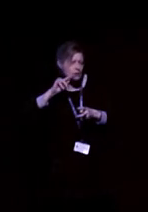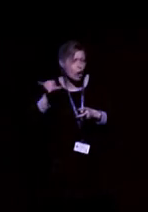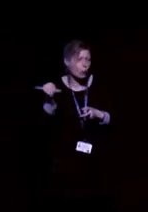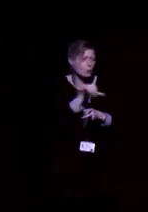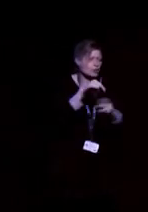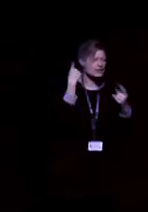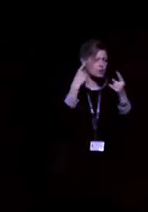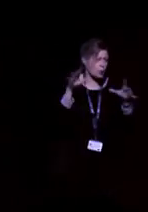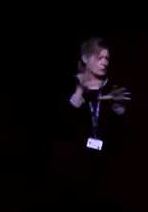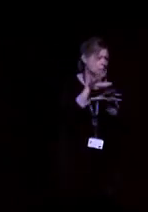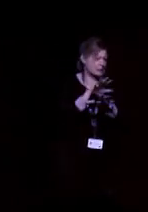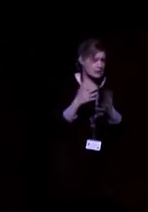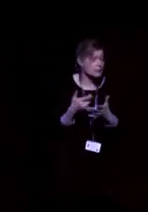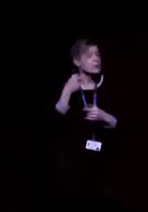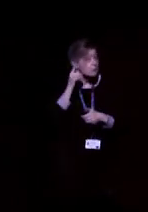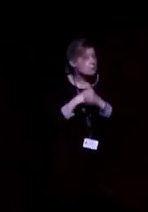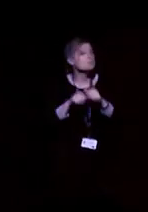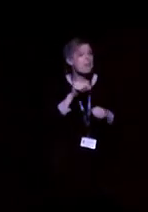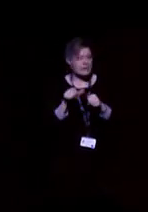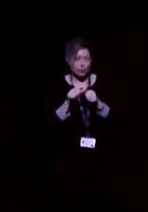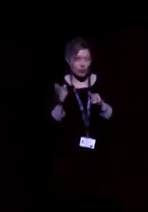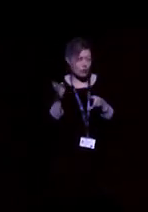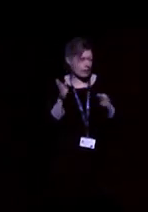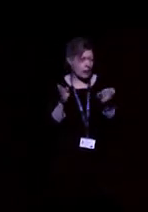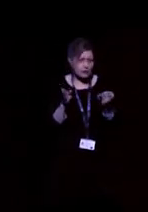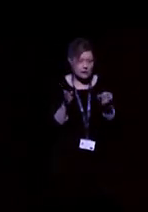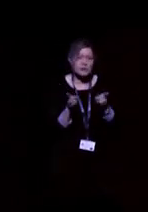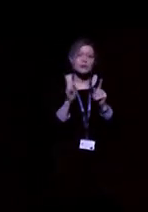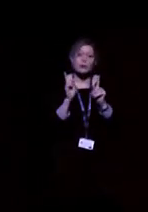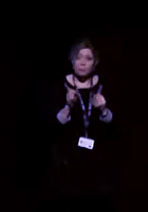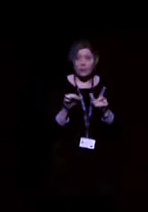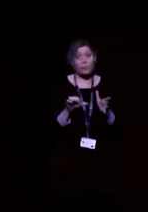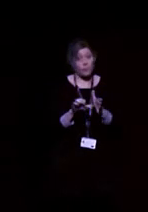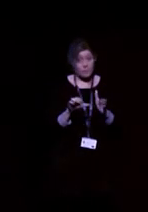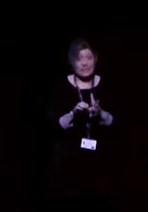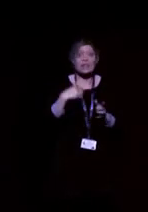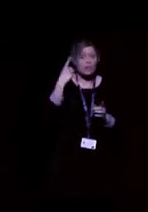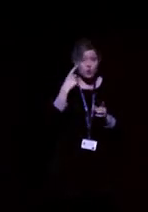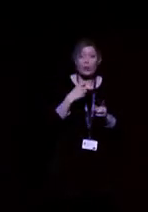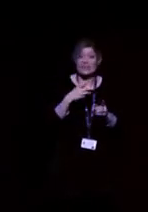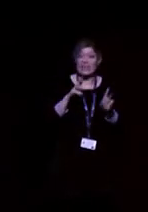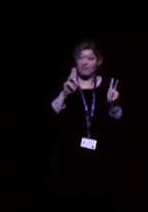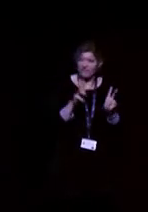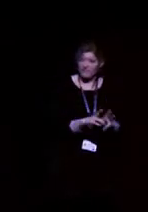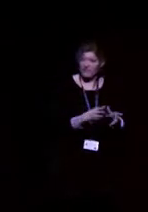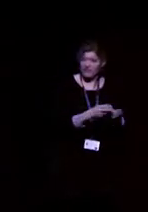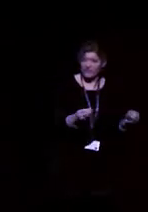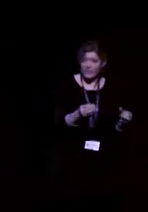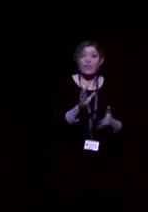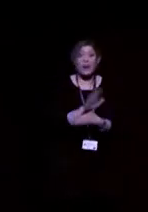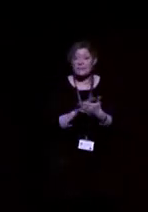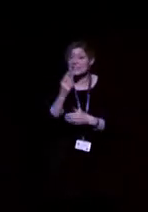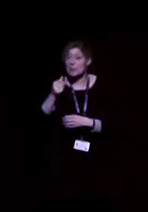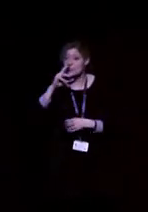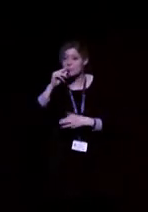And hearing aids are getting better at that. But the difficulty is, if you cut out too much noise, inevitably, you are going to cut